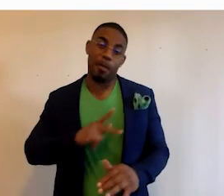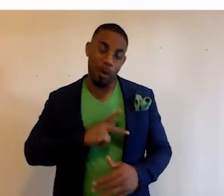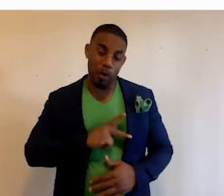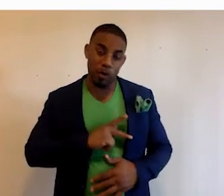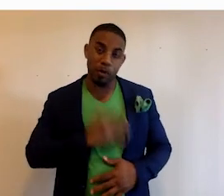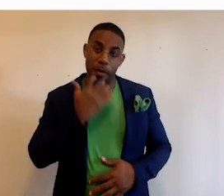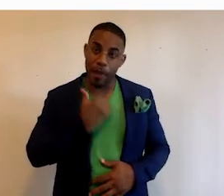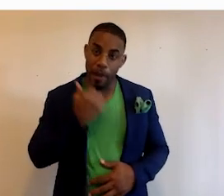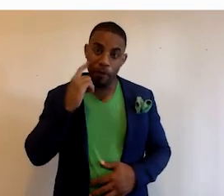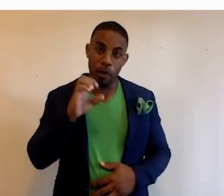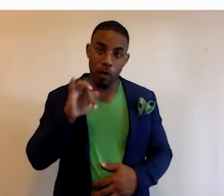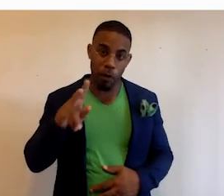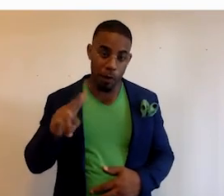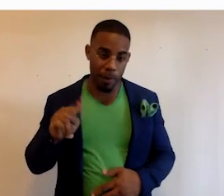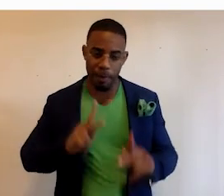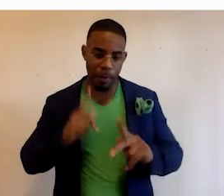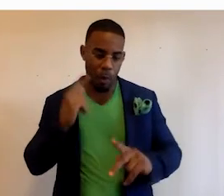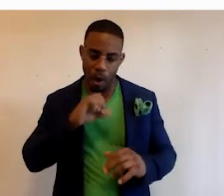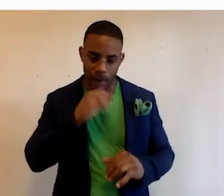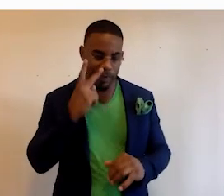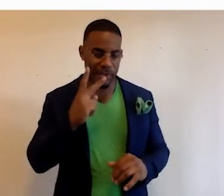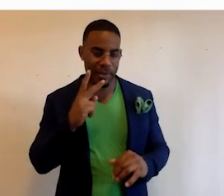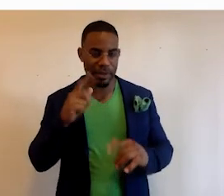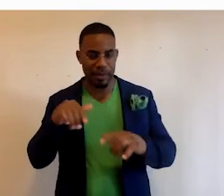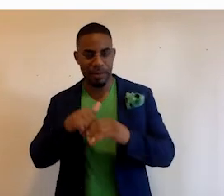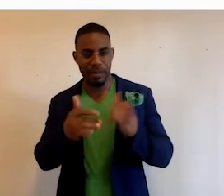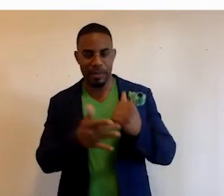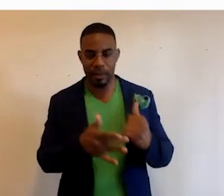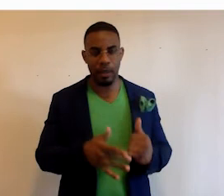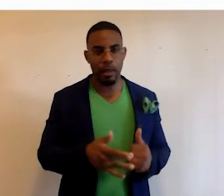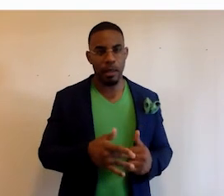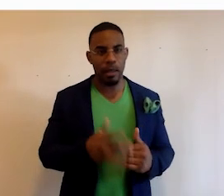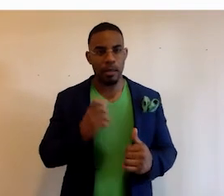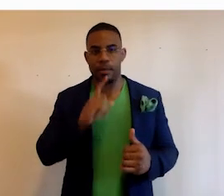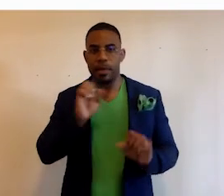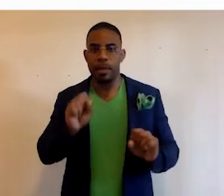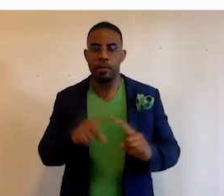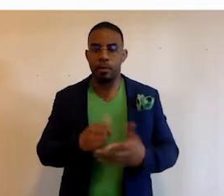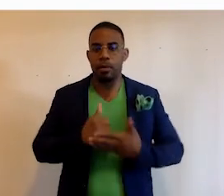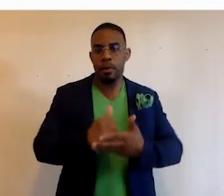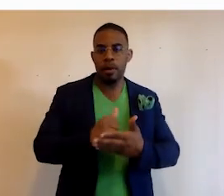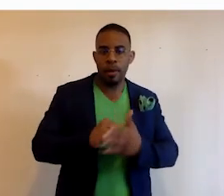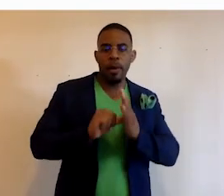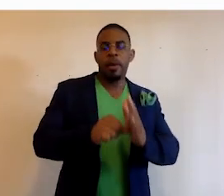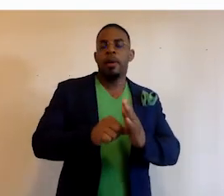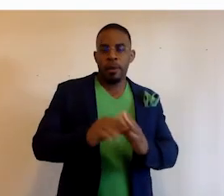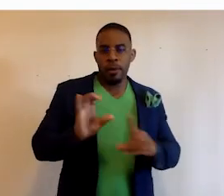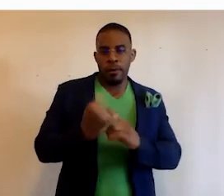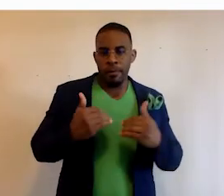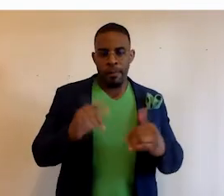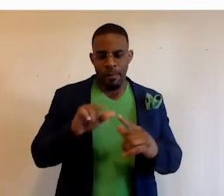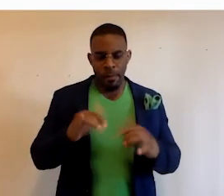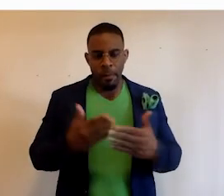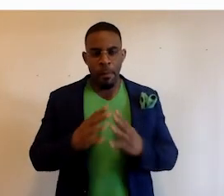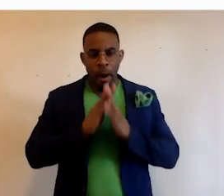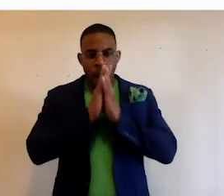passion for Caribbean people and always love to see Caribbean people in technology and, you just being able to help push the culture forward, some of those types of